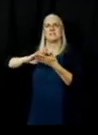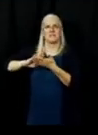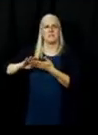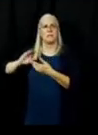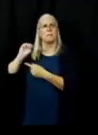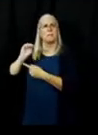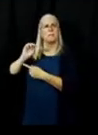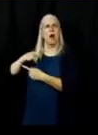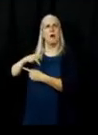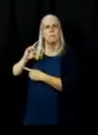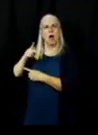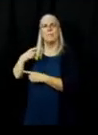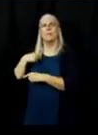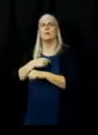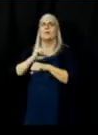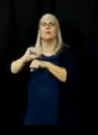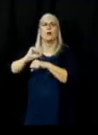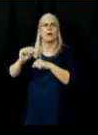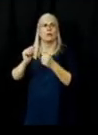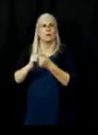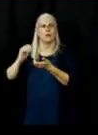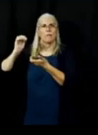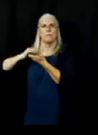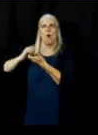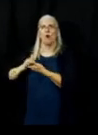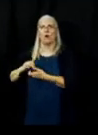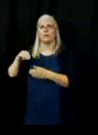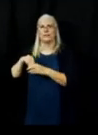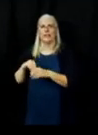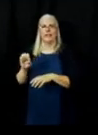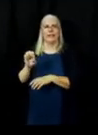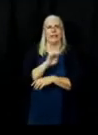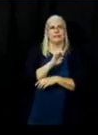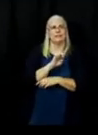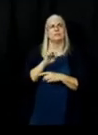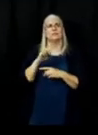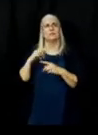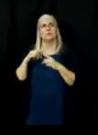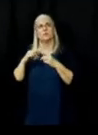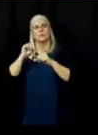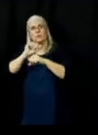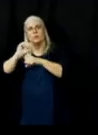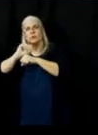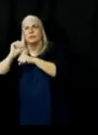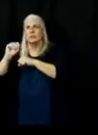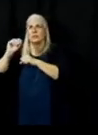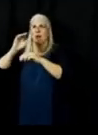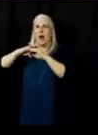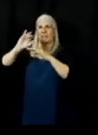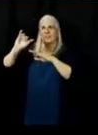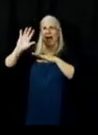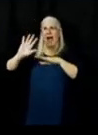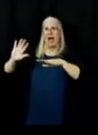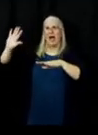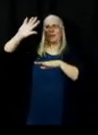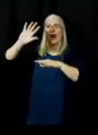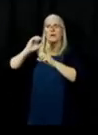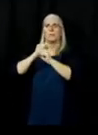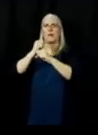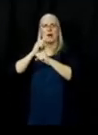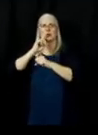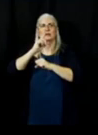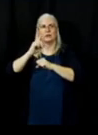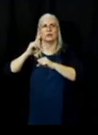with our partners to the east and get this taken care of so we can have a lot more confidence to take these areas of concern